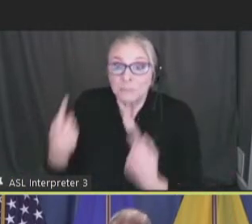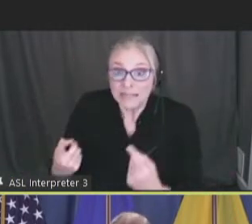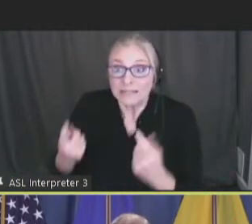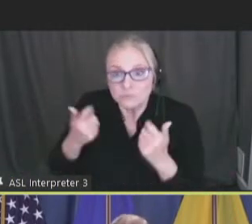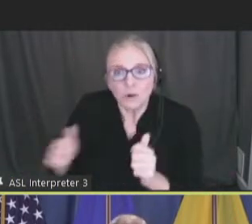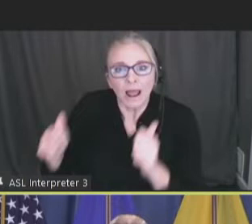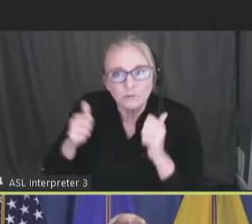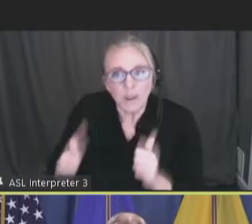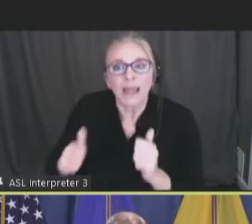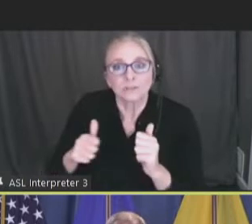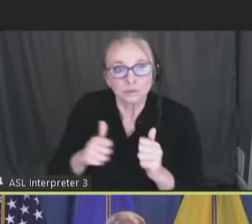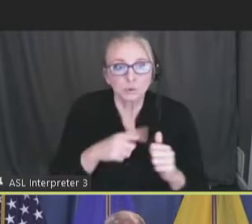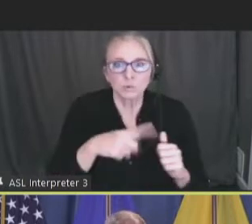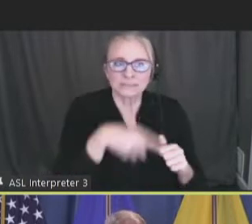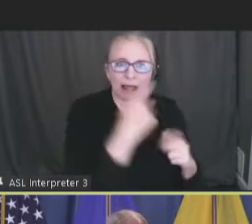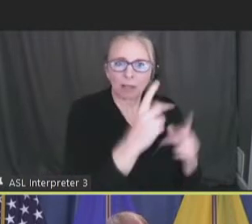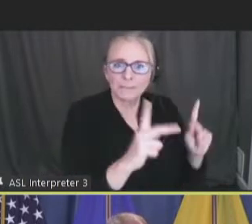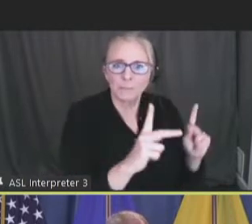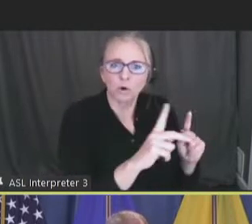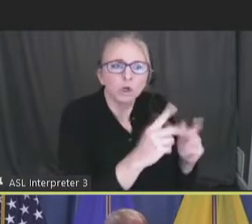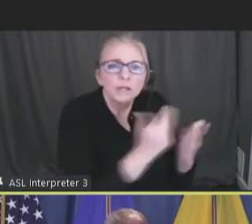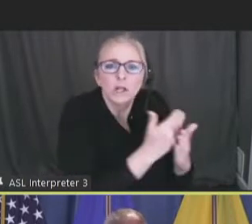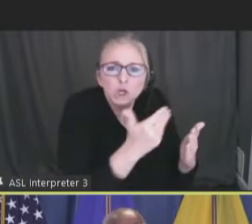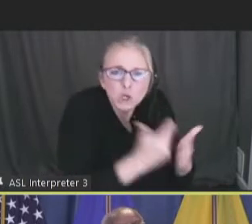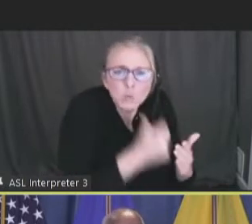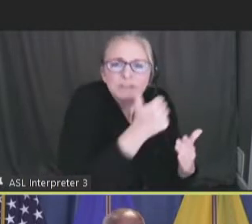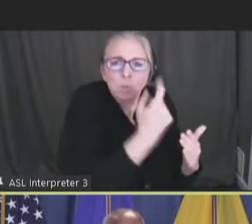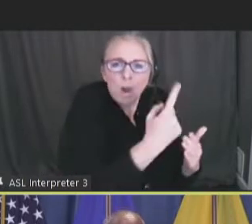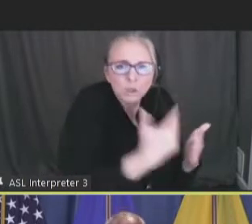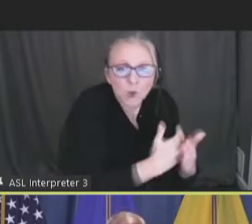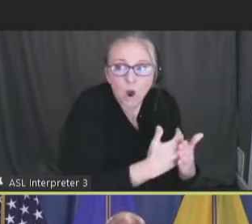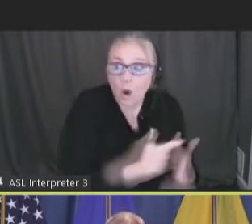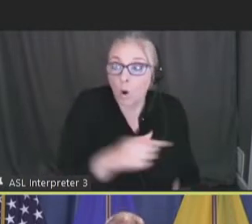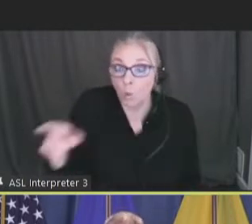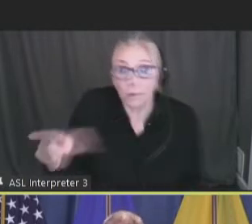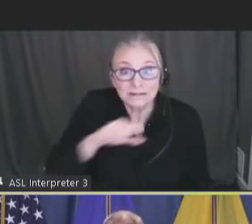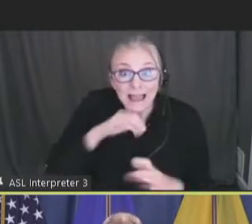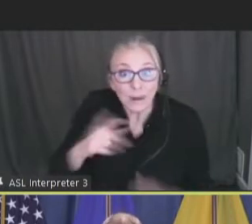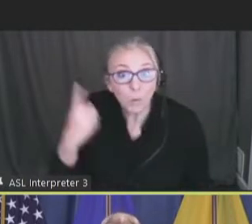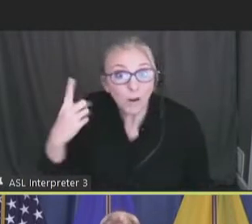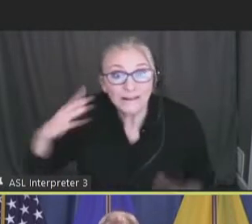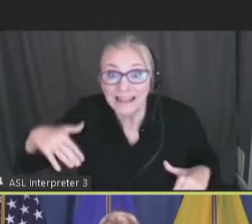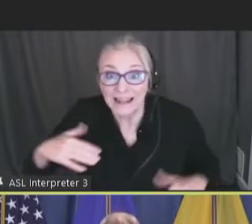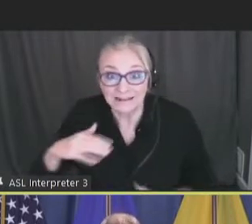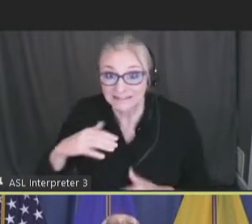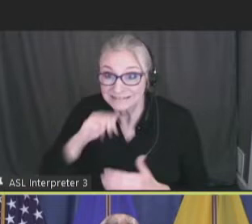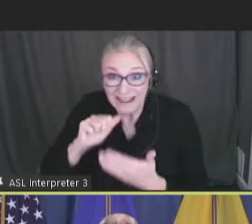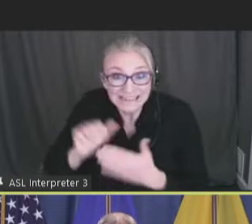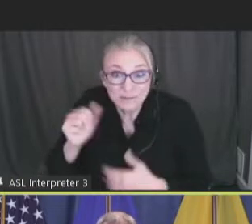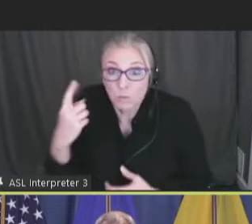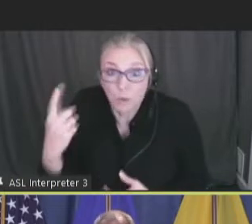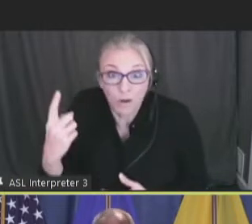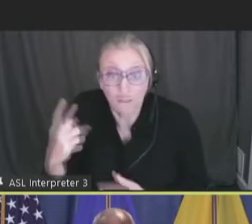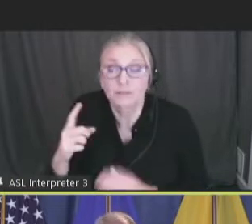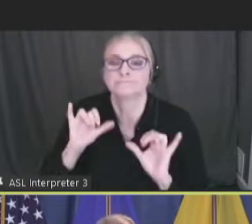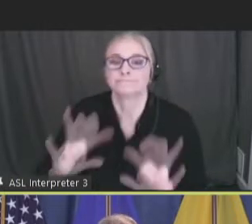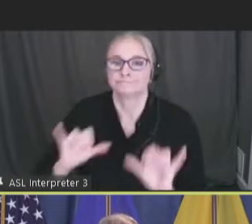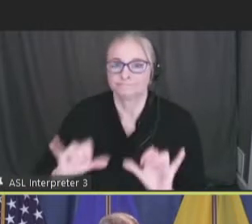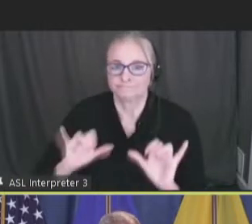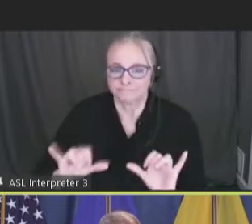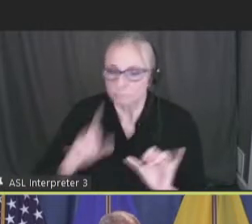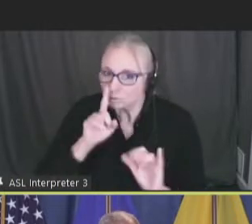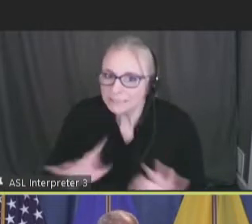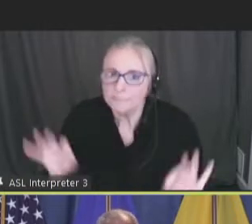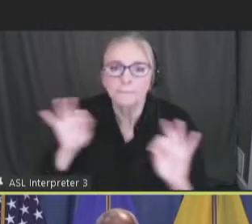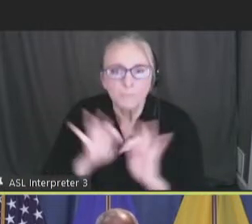vaccines and we're finding, gosh, these people haven't gotten anything. And so, it's critically important. And I can't